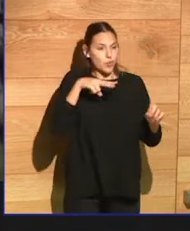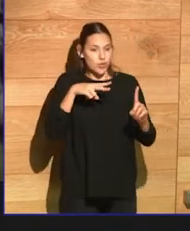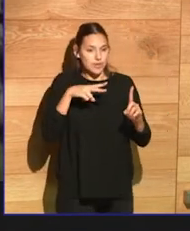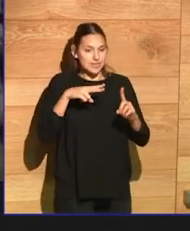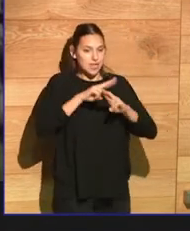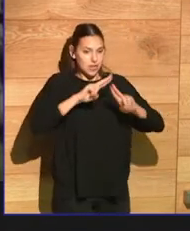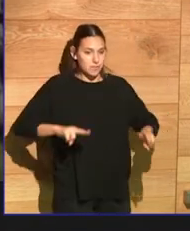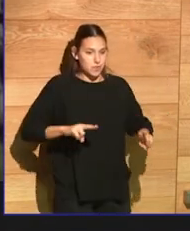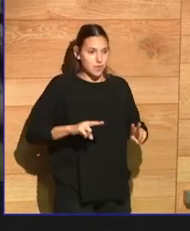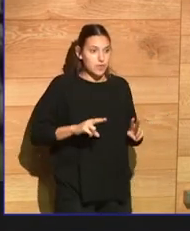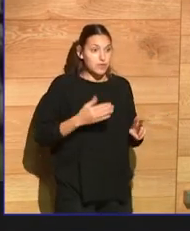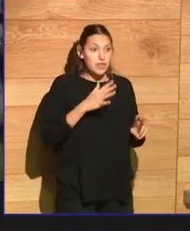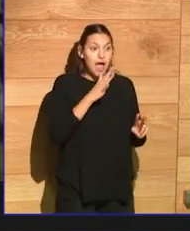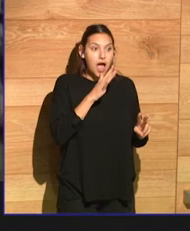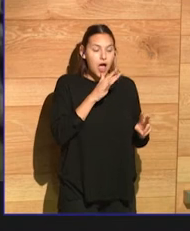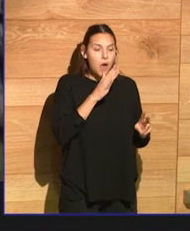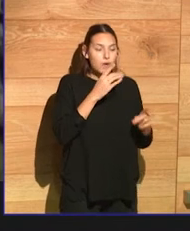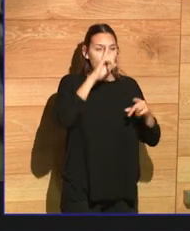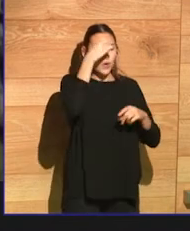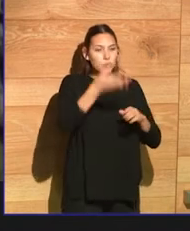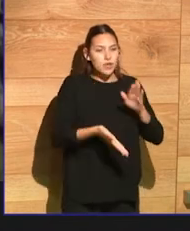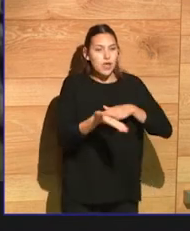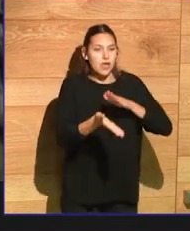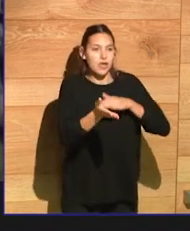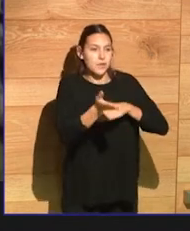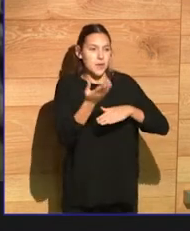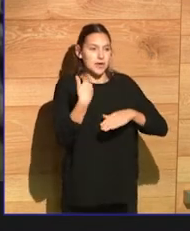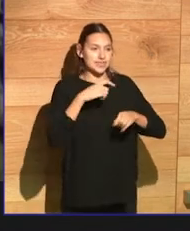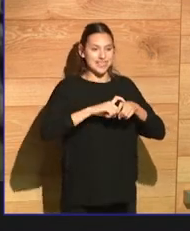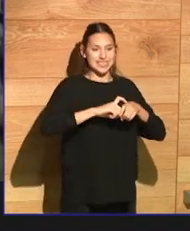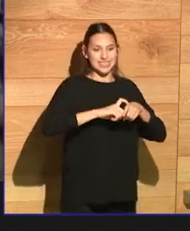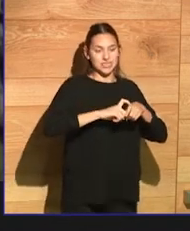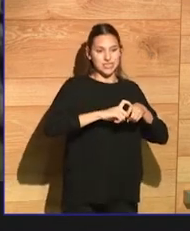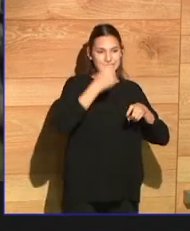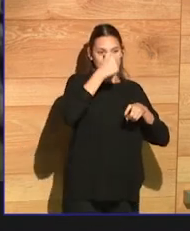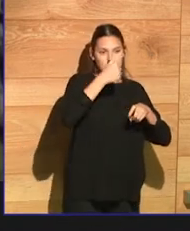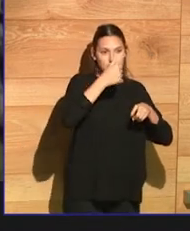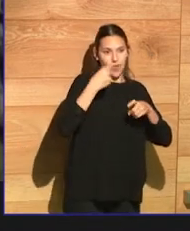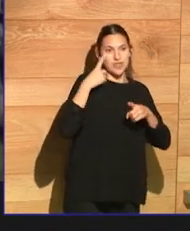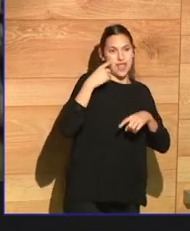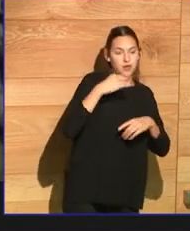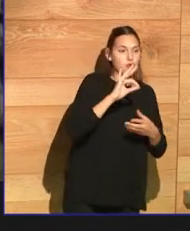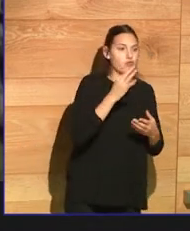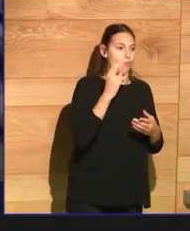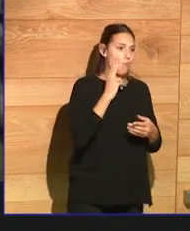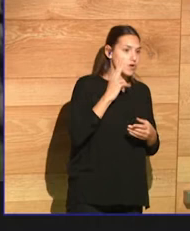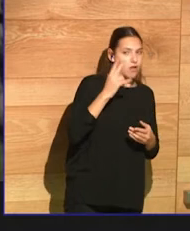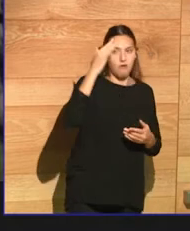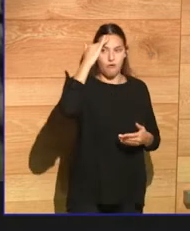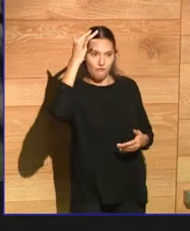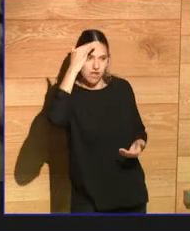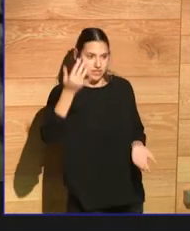towards traditional genres like horror and fantasy as a way of exploring new